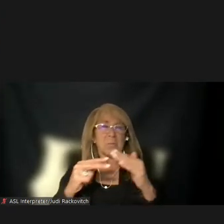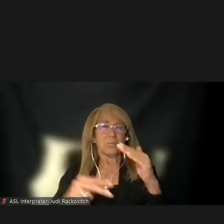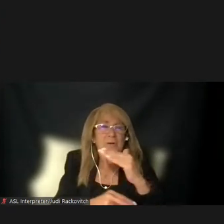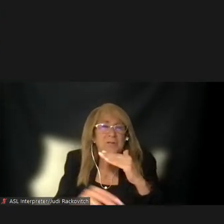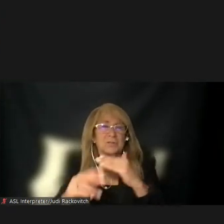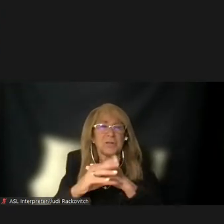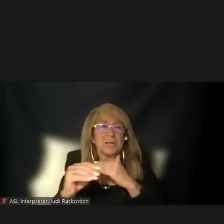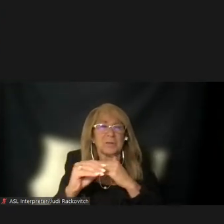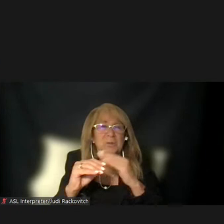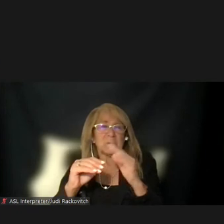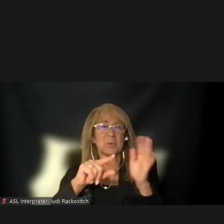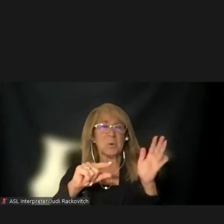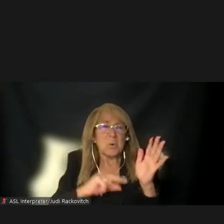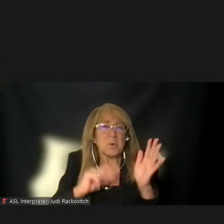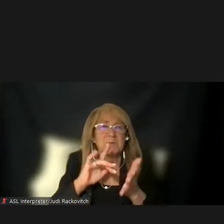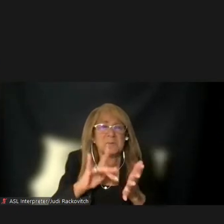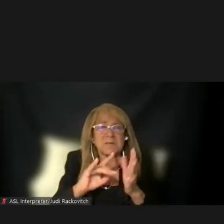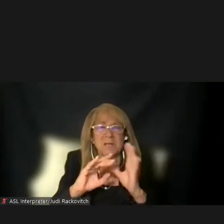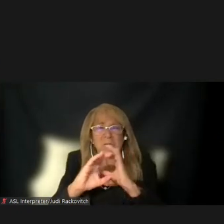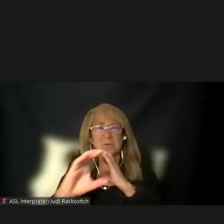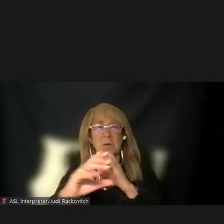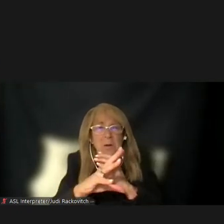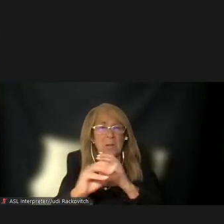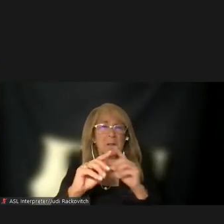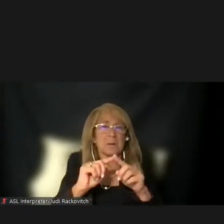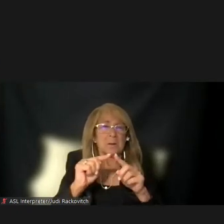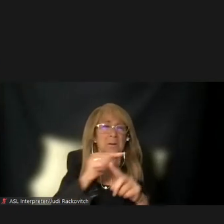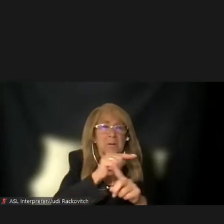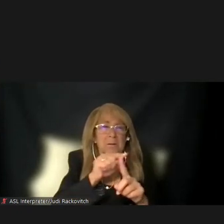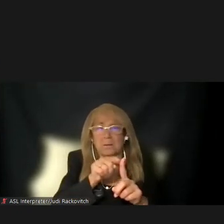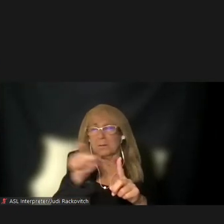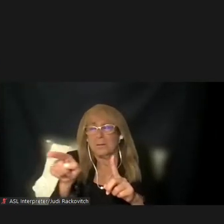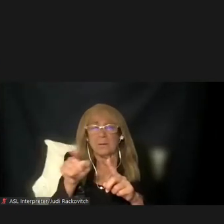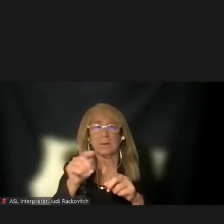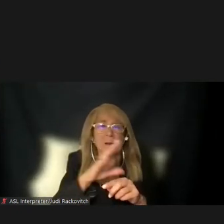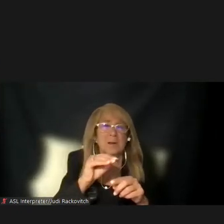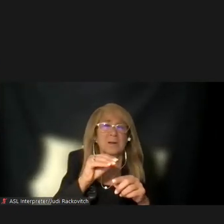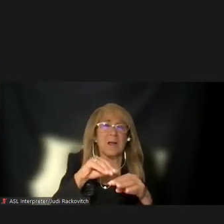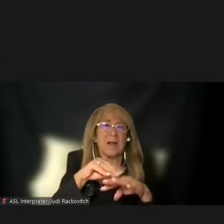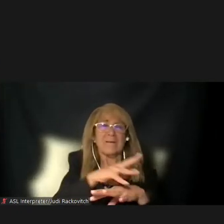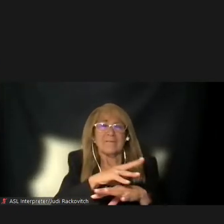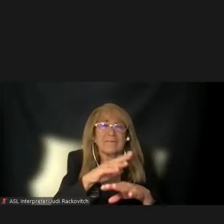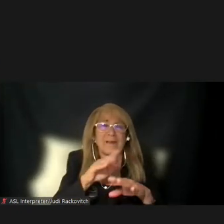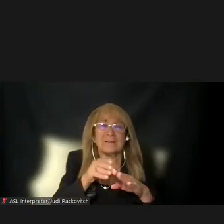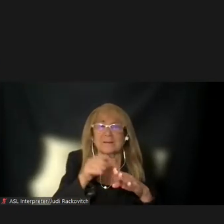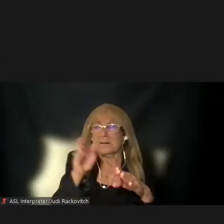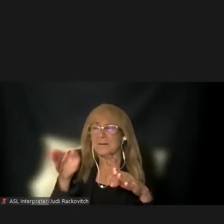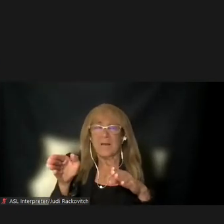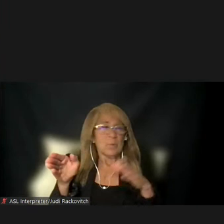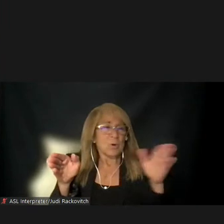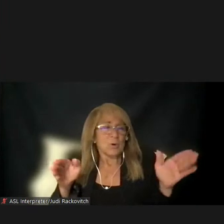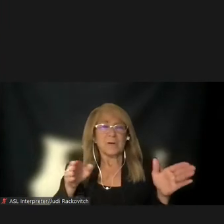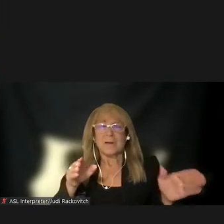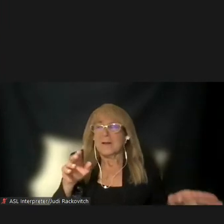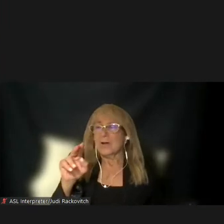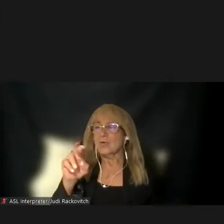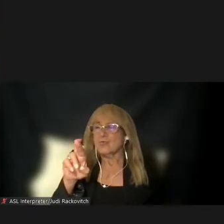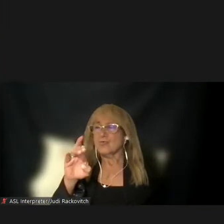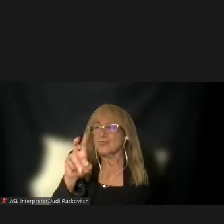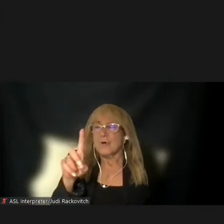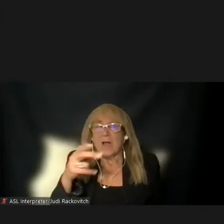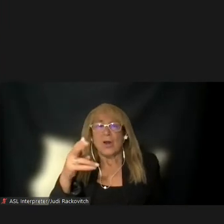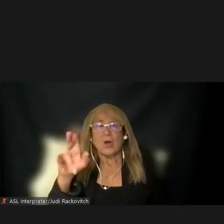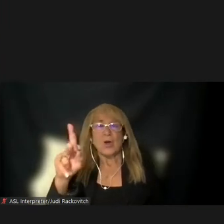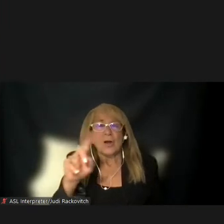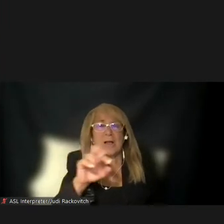We will examine whether increases in traffic volumes would have the potential to affect neighborhoods near the two tunnels in Red Hook, Carroll Gardens, and Long Island City, where environmental